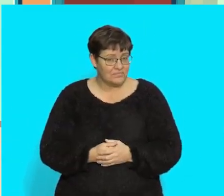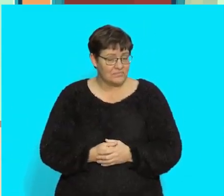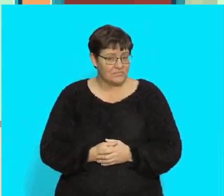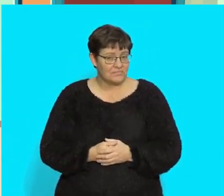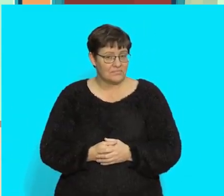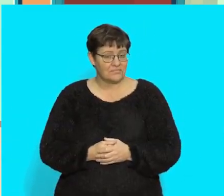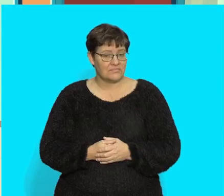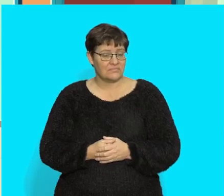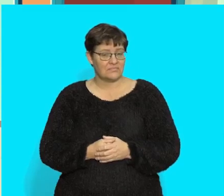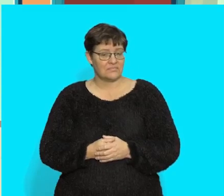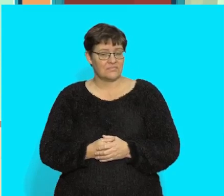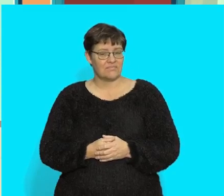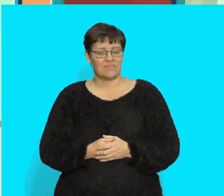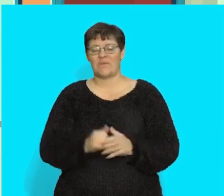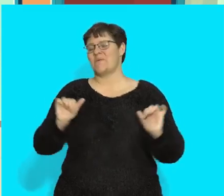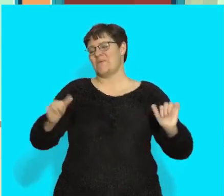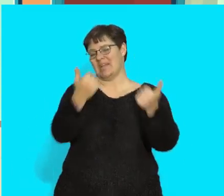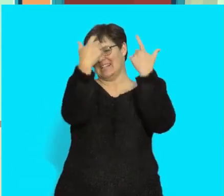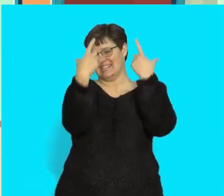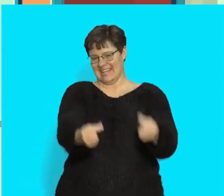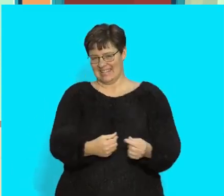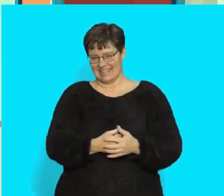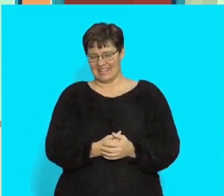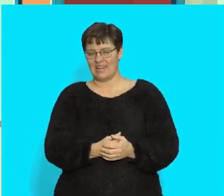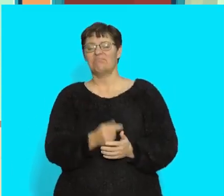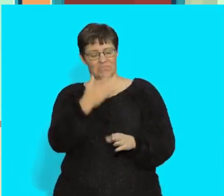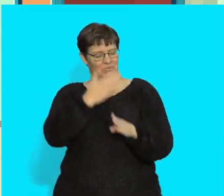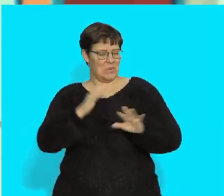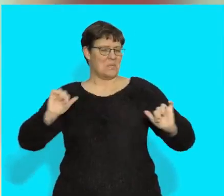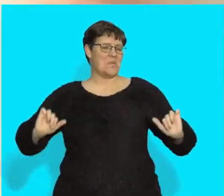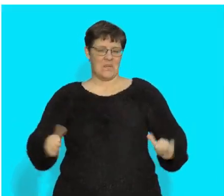Well done! Good job, boys and girls!